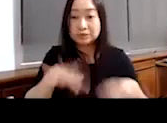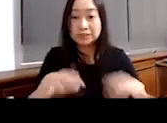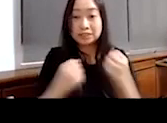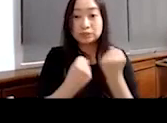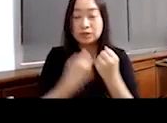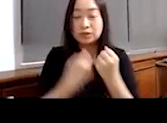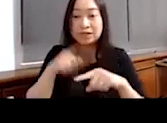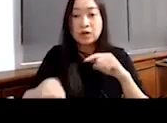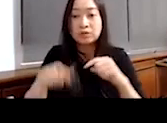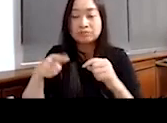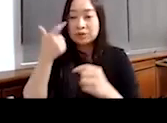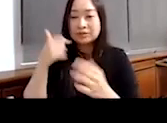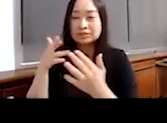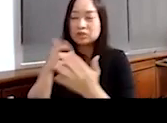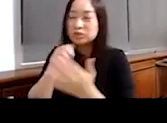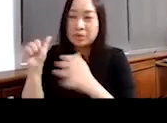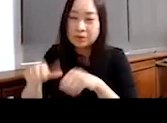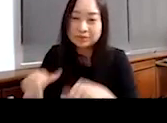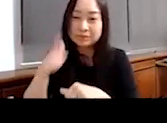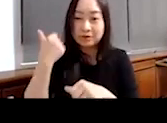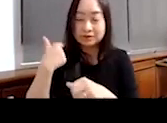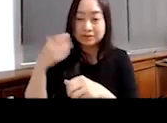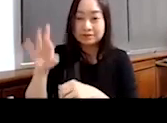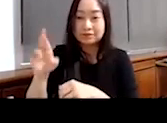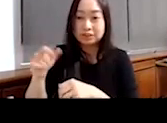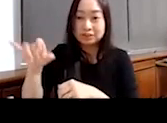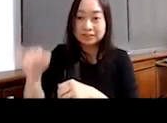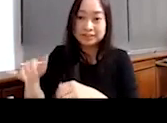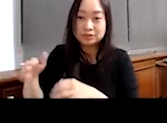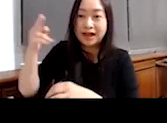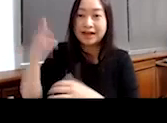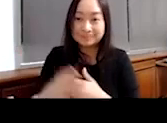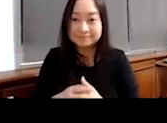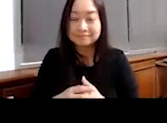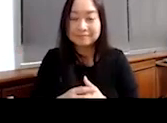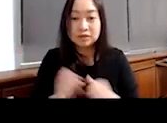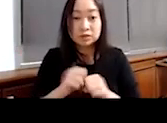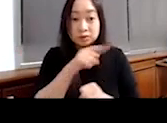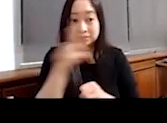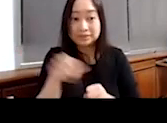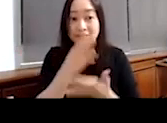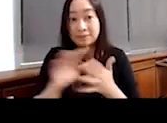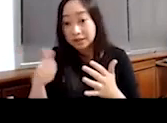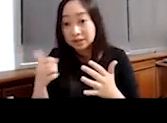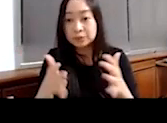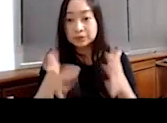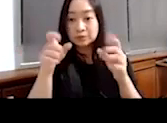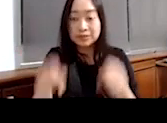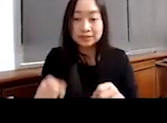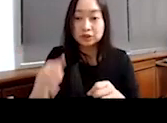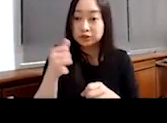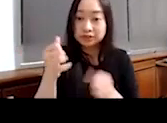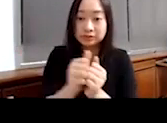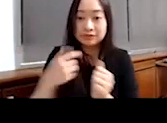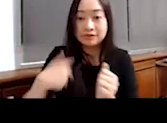and we can't because it's just, uh, not possible given the fragility. So these are some of the ways that you can, uh, journey with